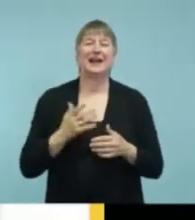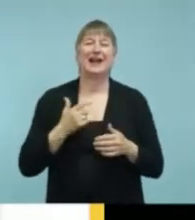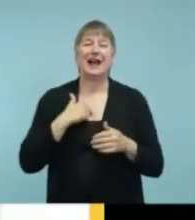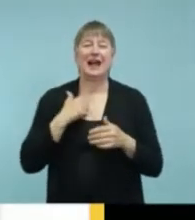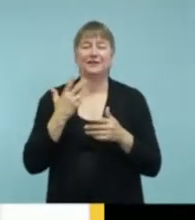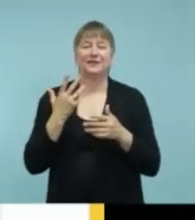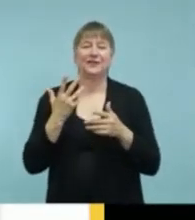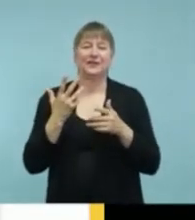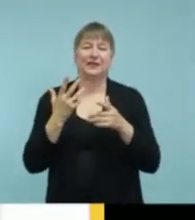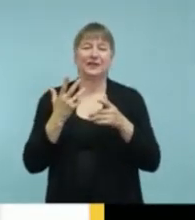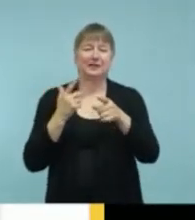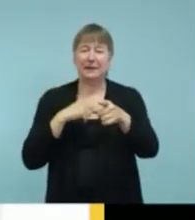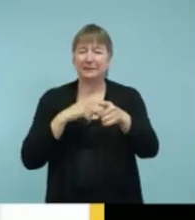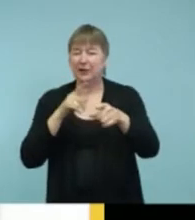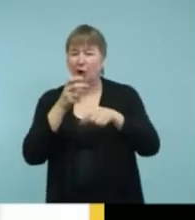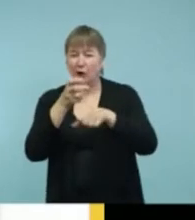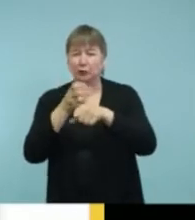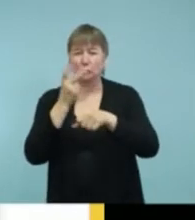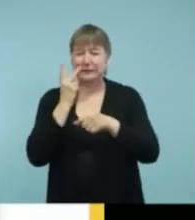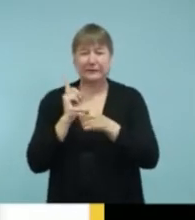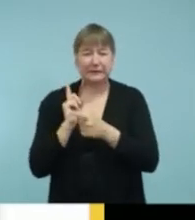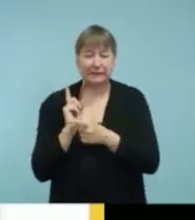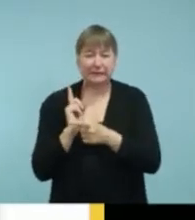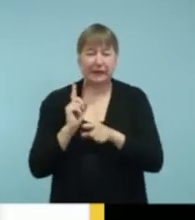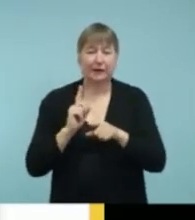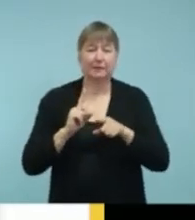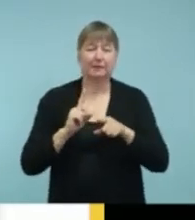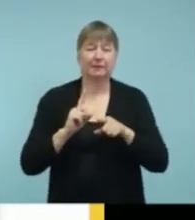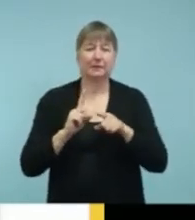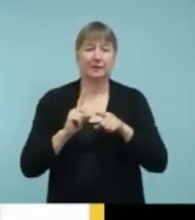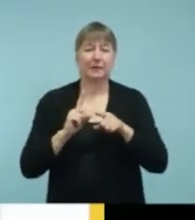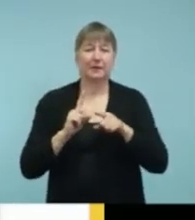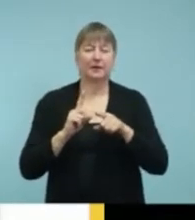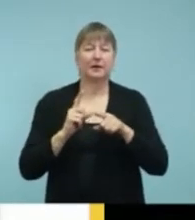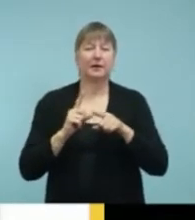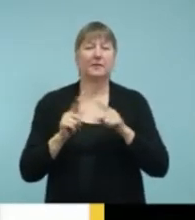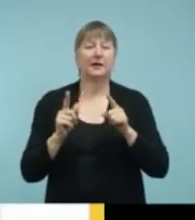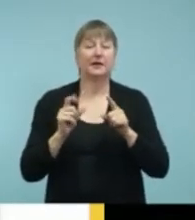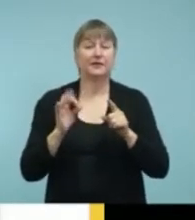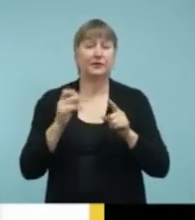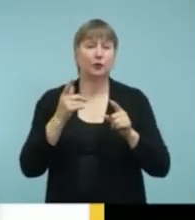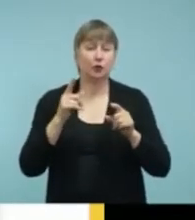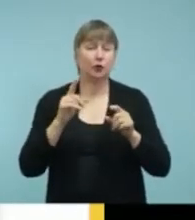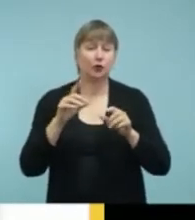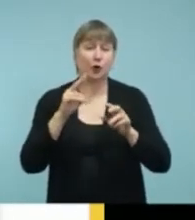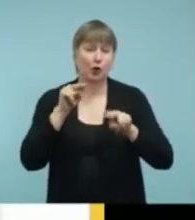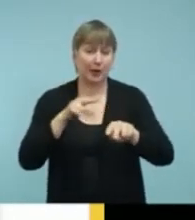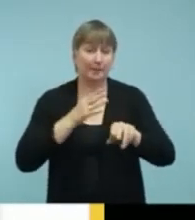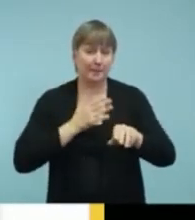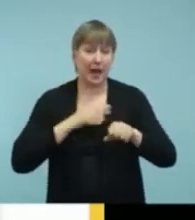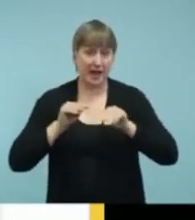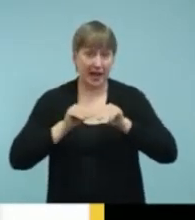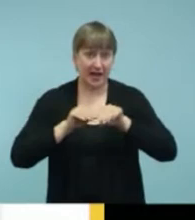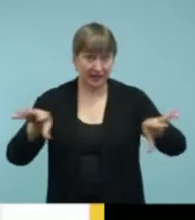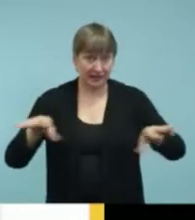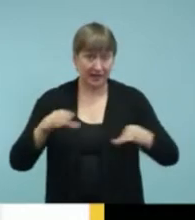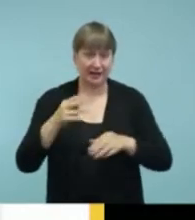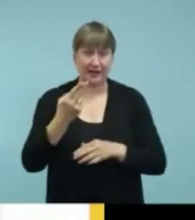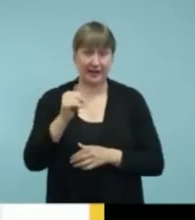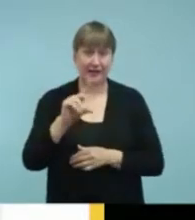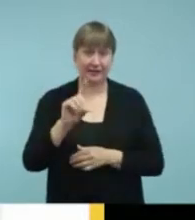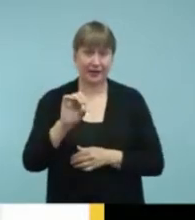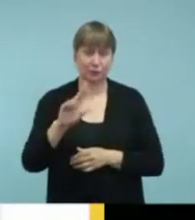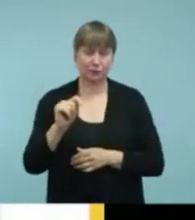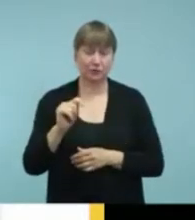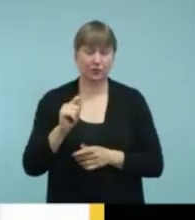not be able to see it on the screen right now if you're using the captioning, but if you go to the handout, you'll see it. And so for all of these years